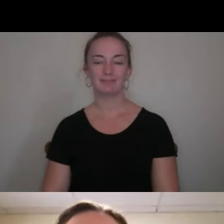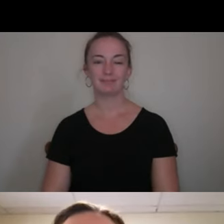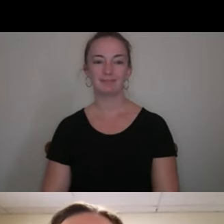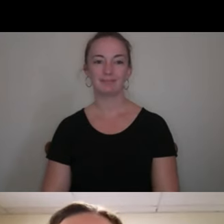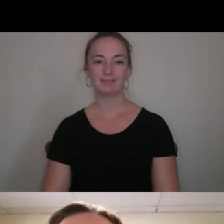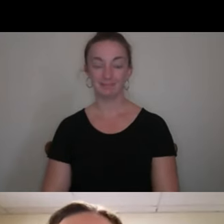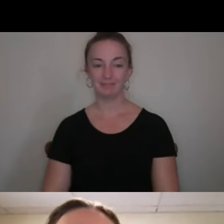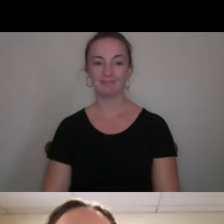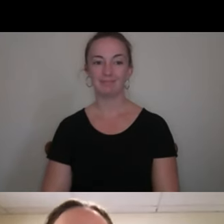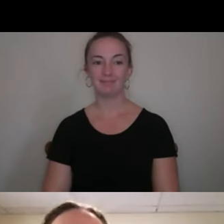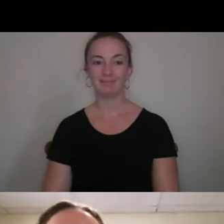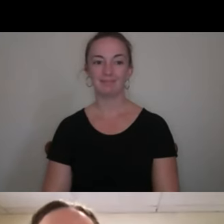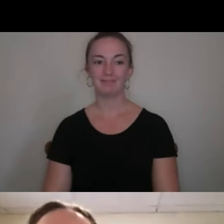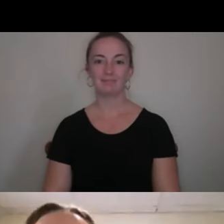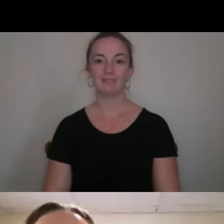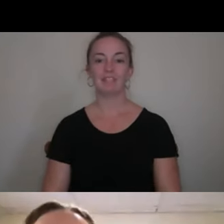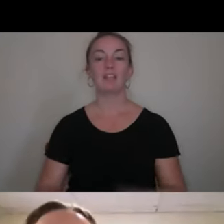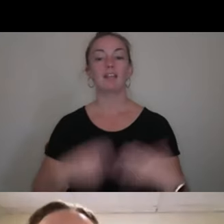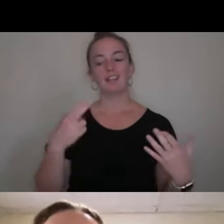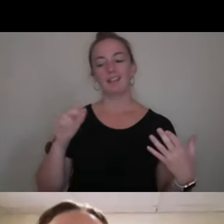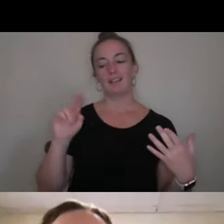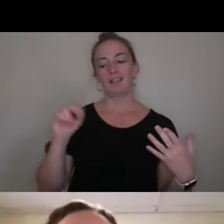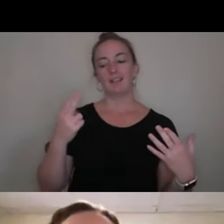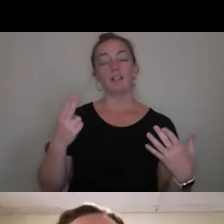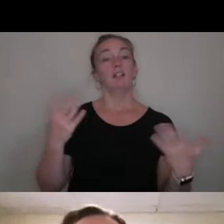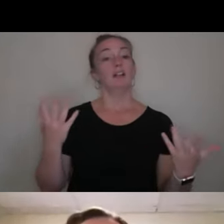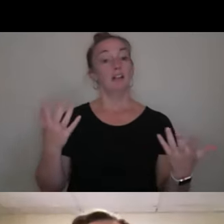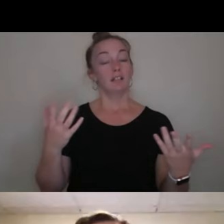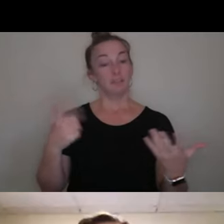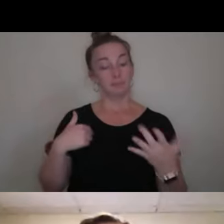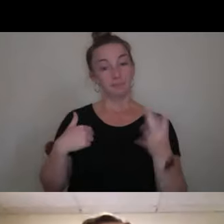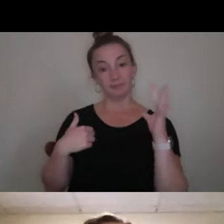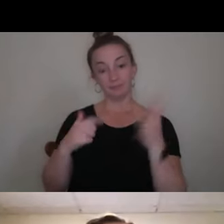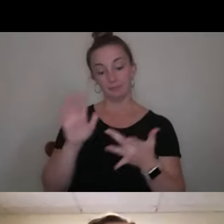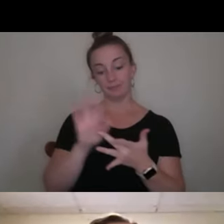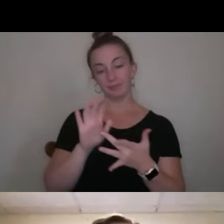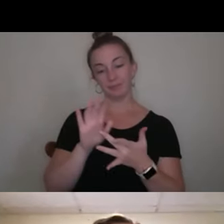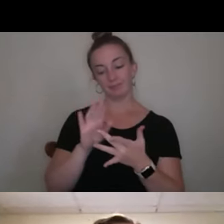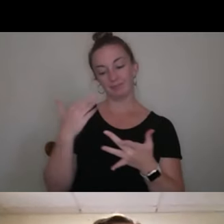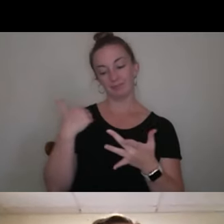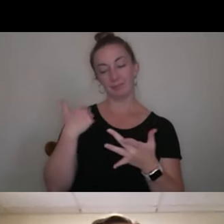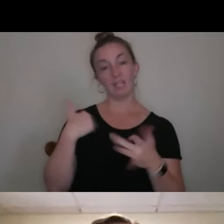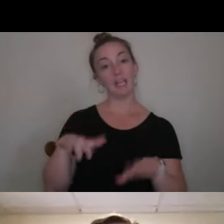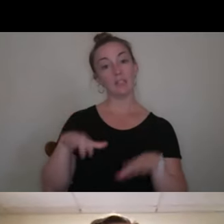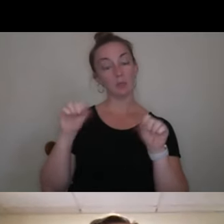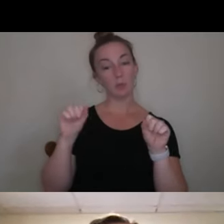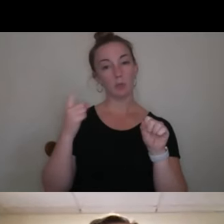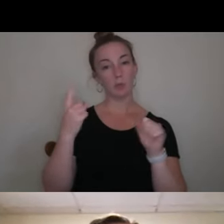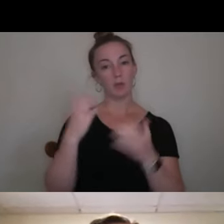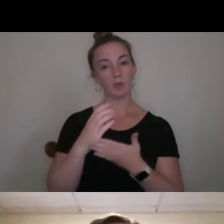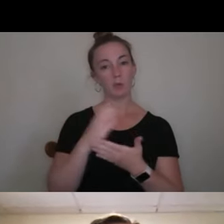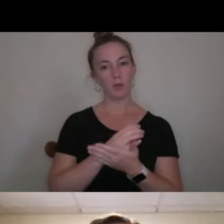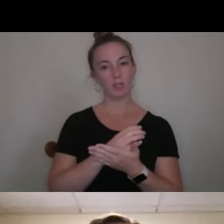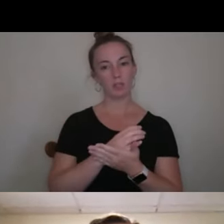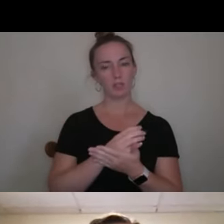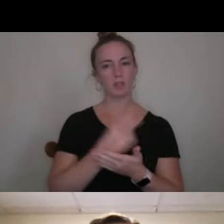Yeah, go ahead. So as a sophomore, I took to a course where you like took two